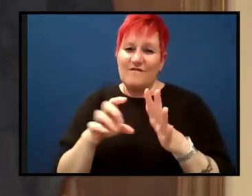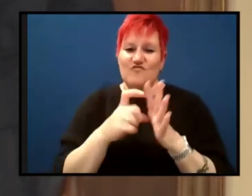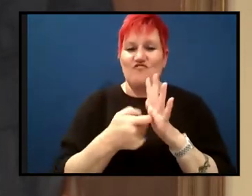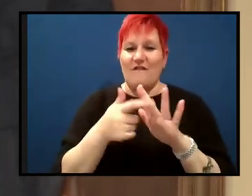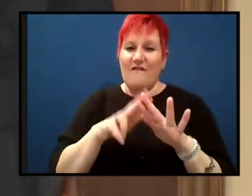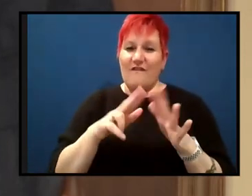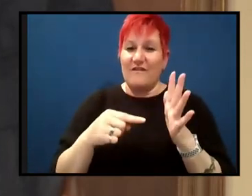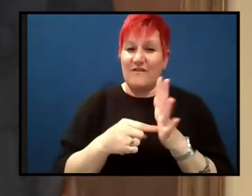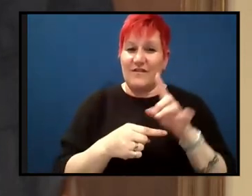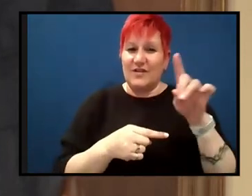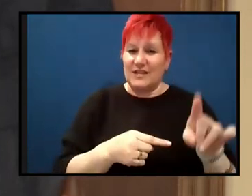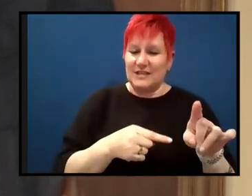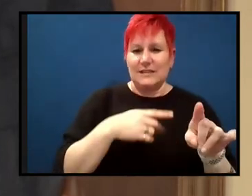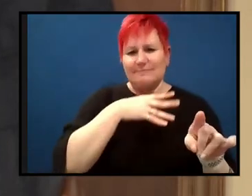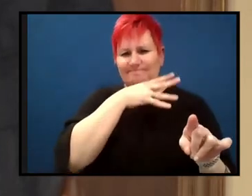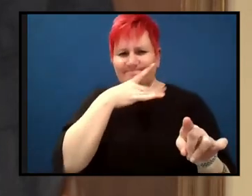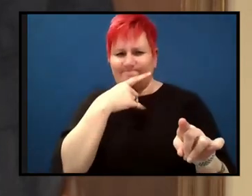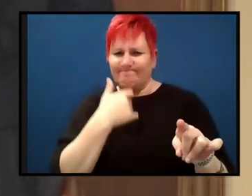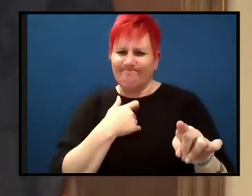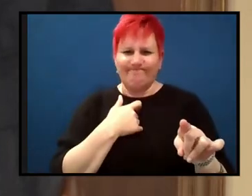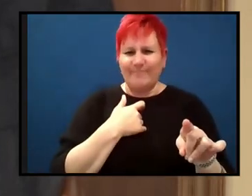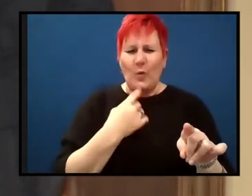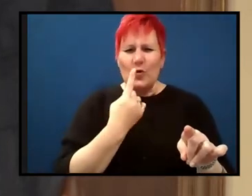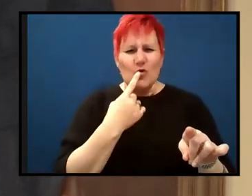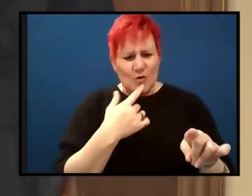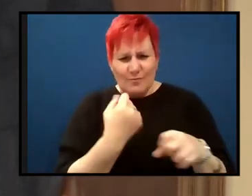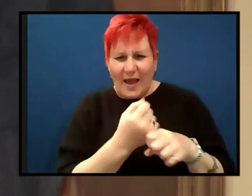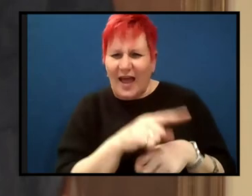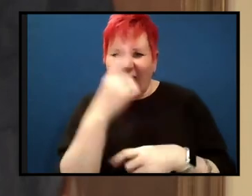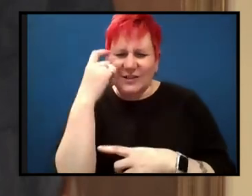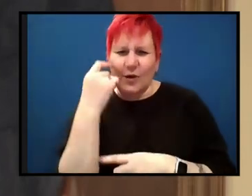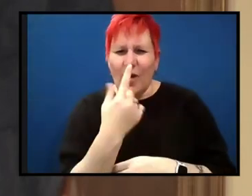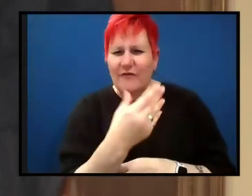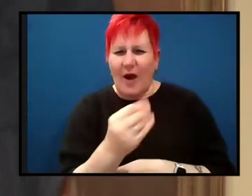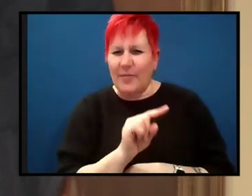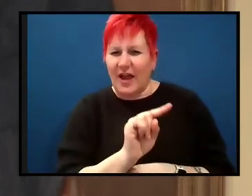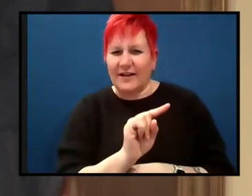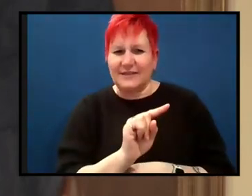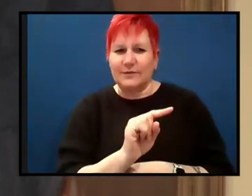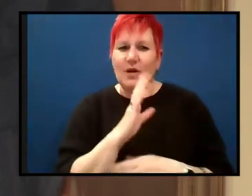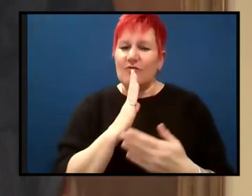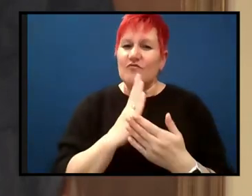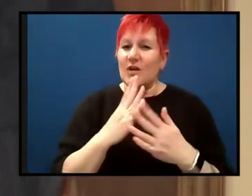not only did a meteorologist, uh, you know, come up with that idea, but, but actually the, the real problem with it was there was no process.